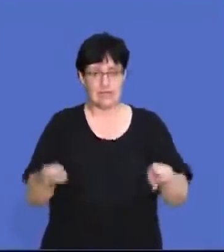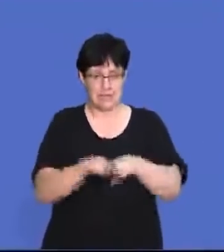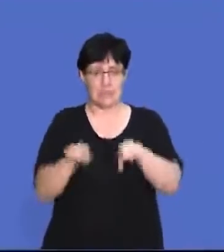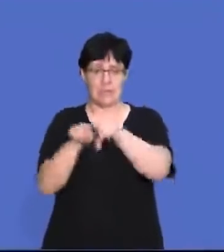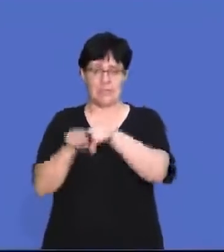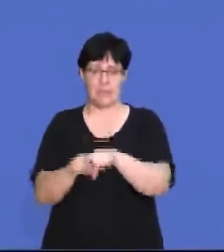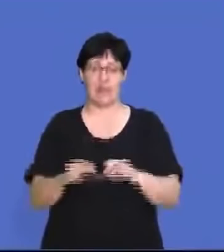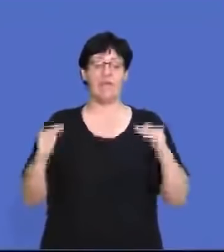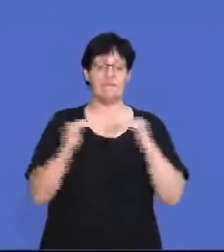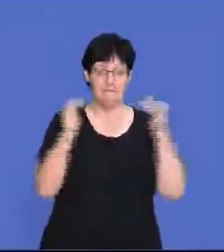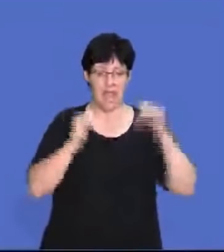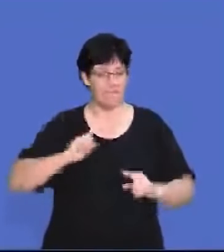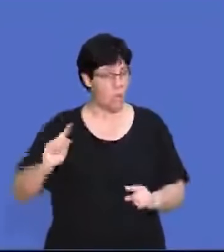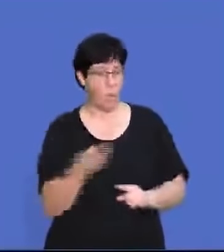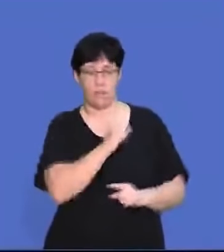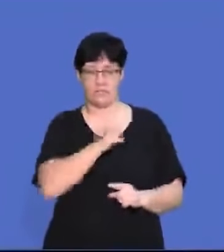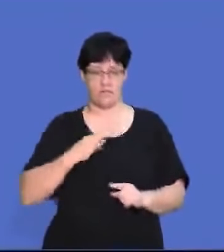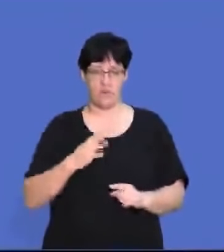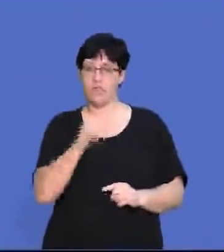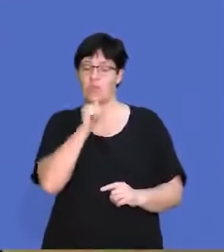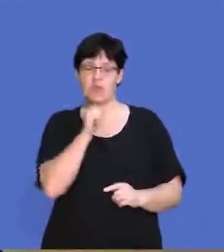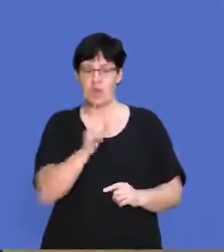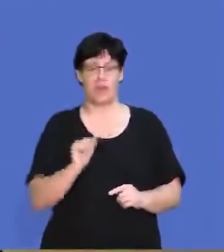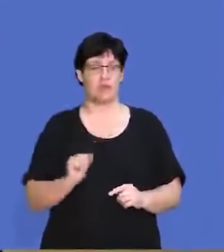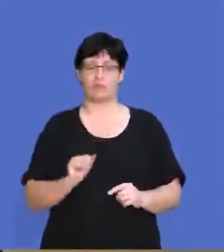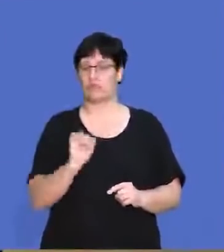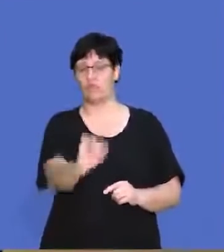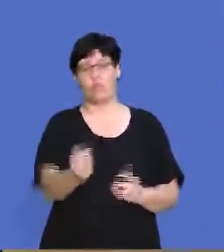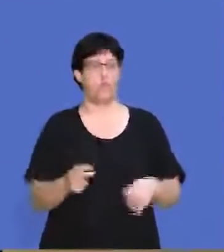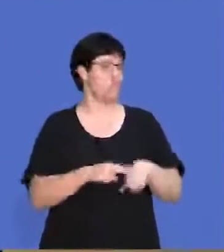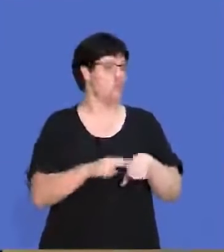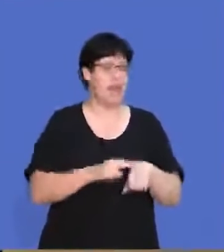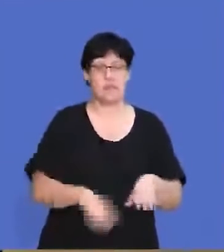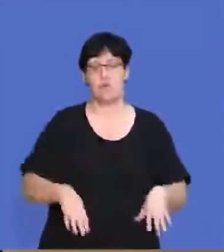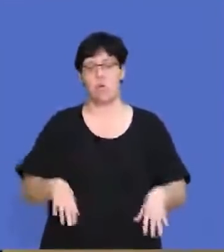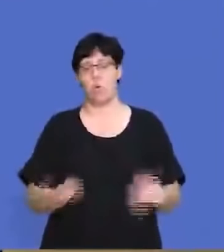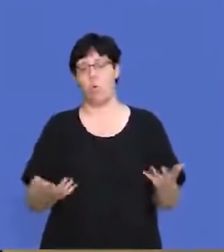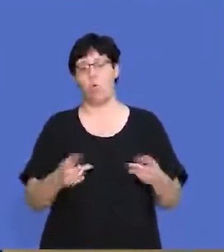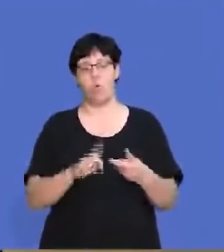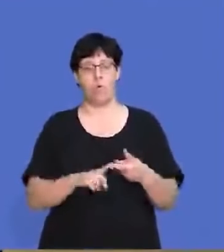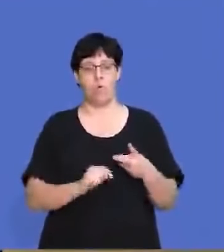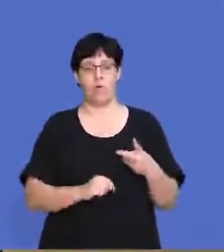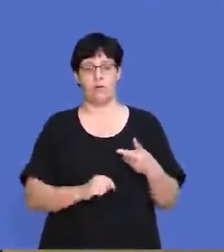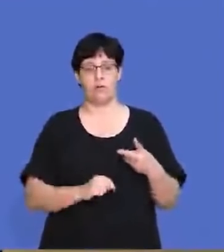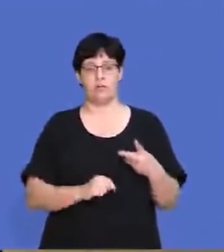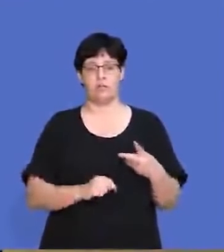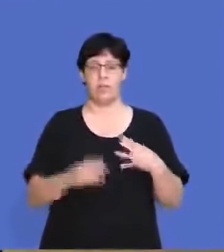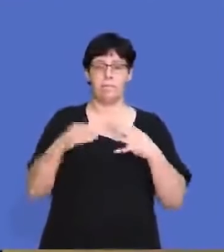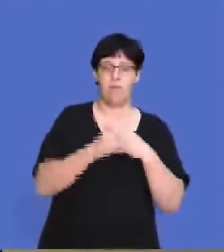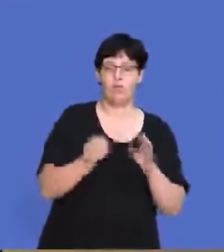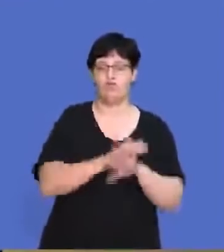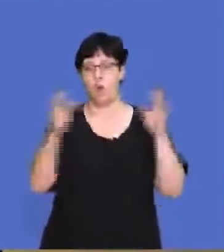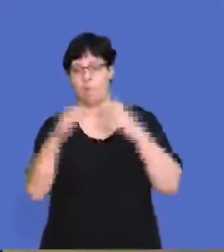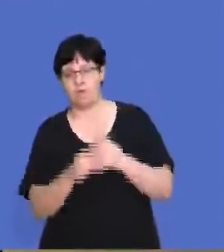opportunities and fair treatment for everyone, no matter what racial group they are, their